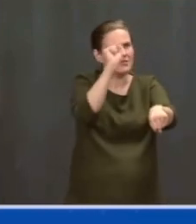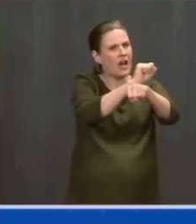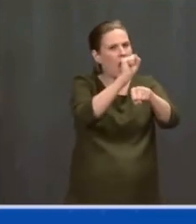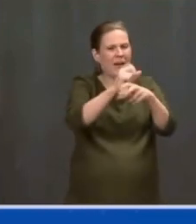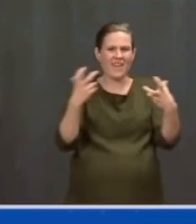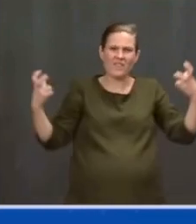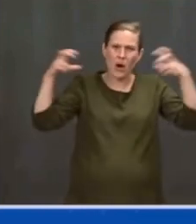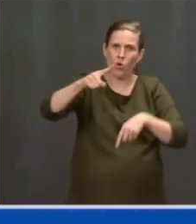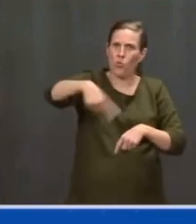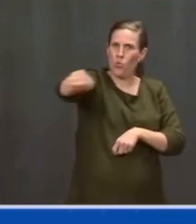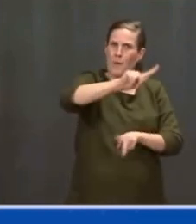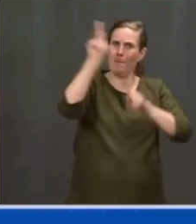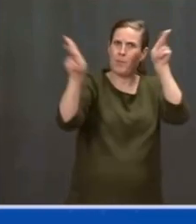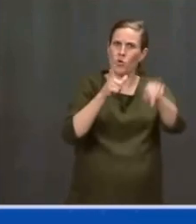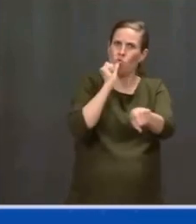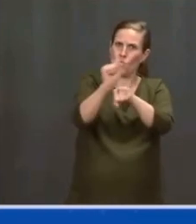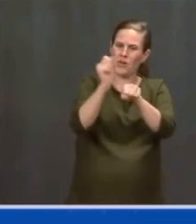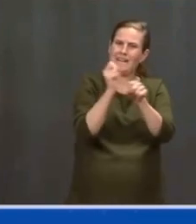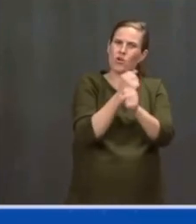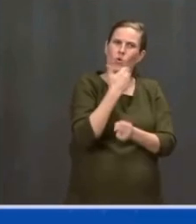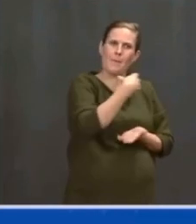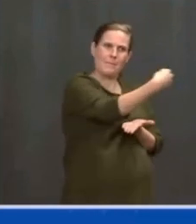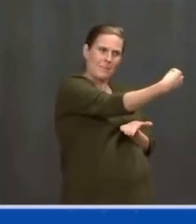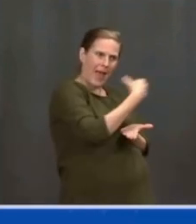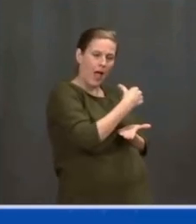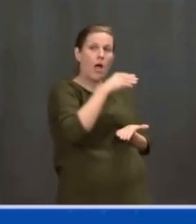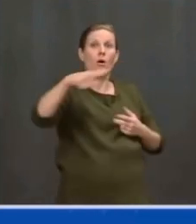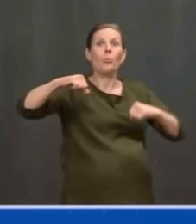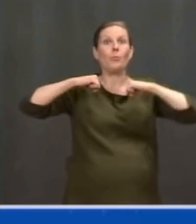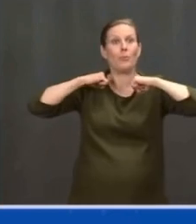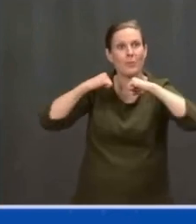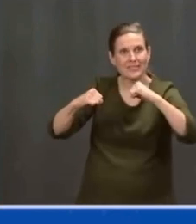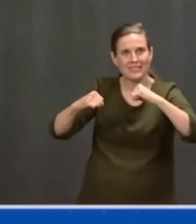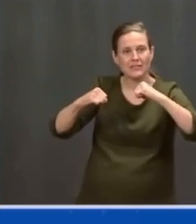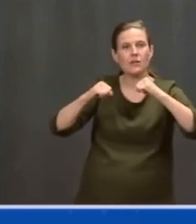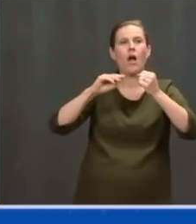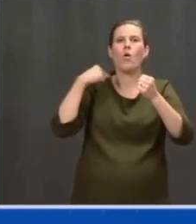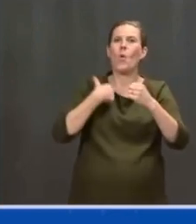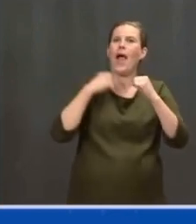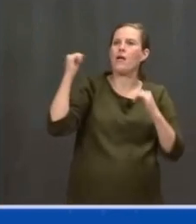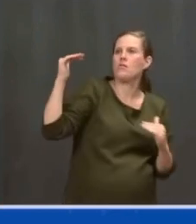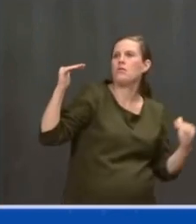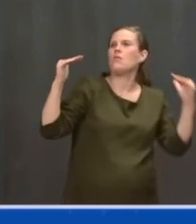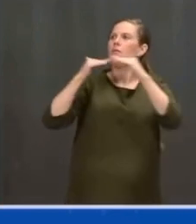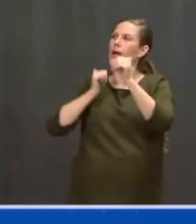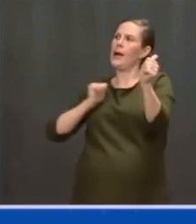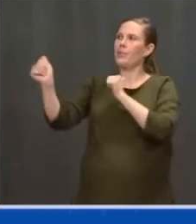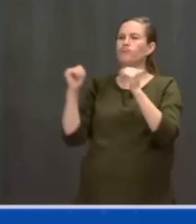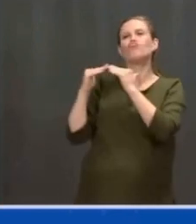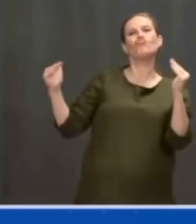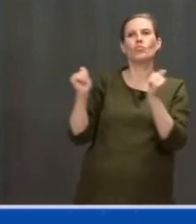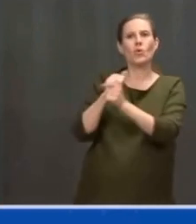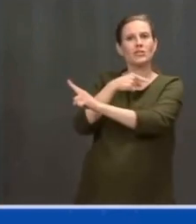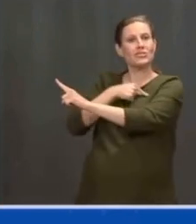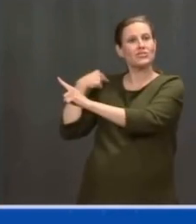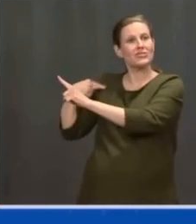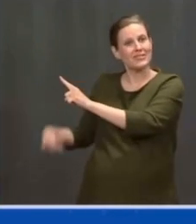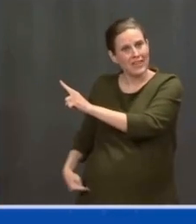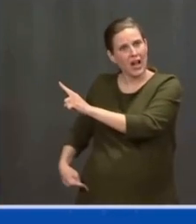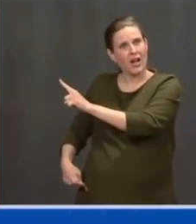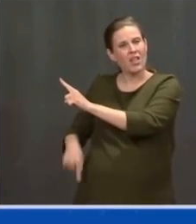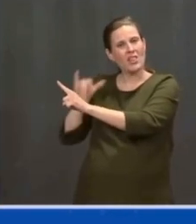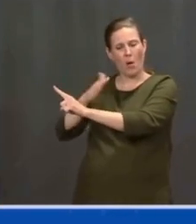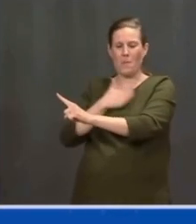put us in a position to win the global competition with China in the upcoming years. It's big, yes. It's